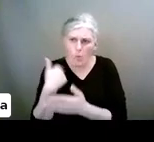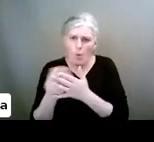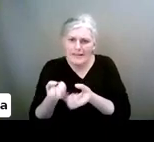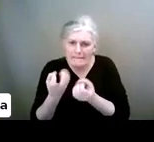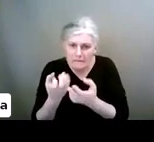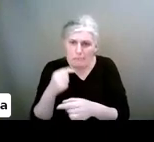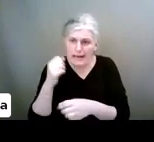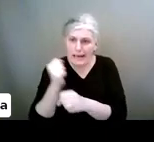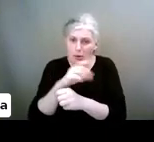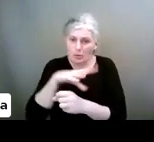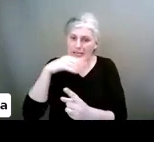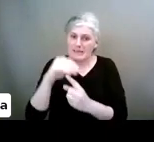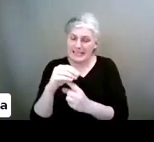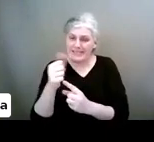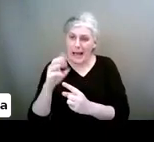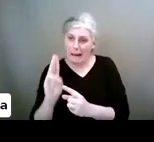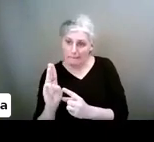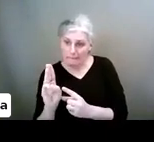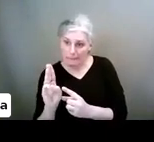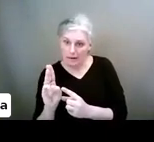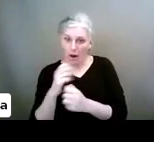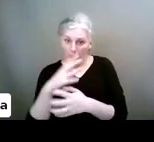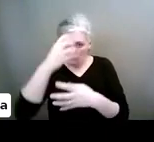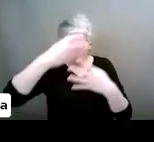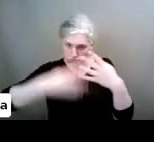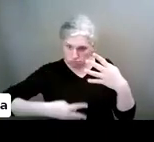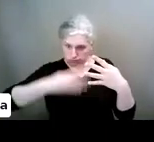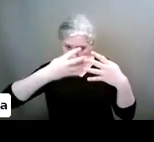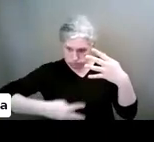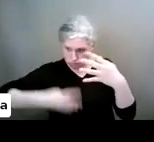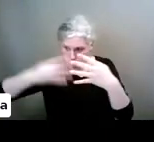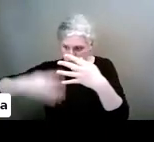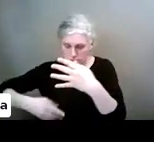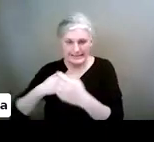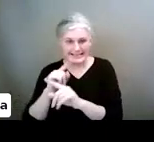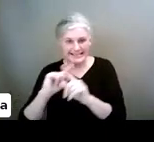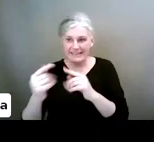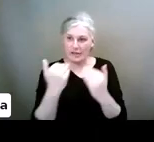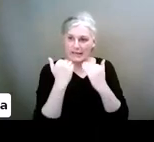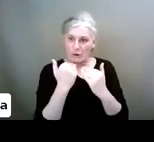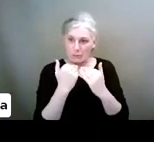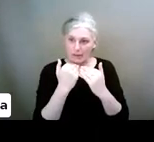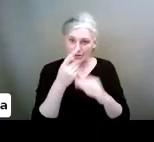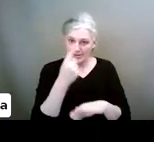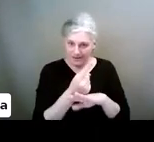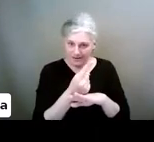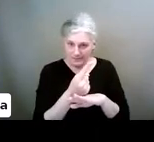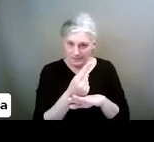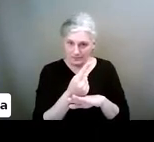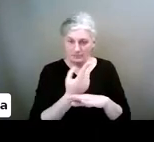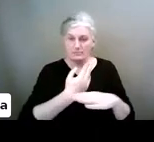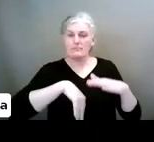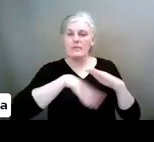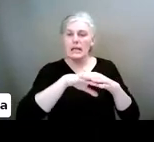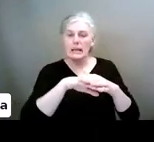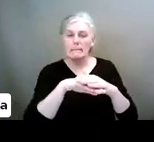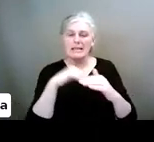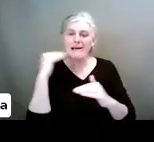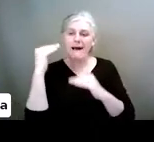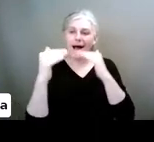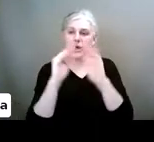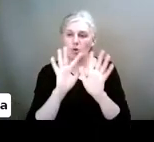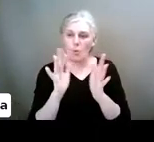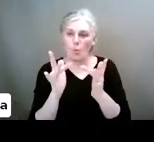So these are just showing you all the different things that you can put in here. So limit adult websites. You can